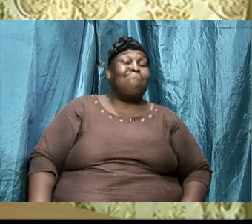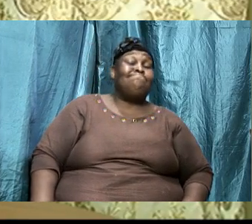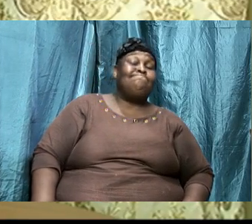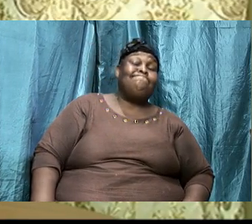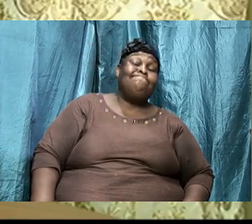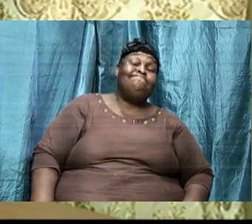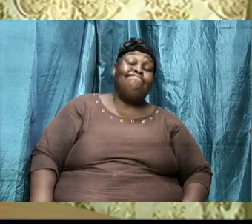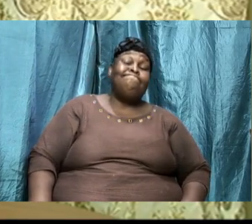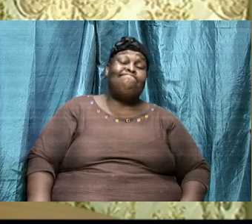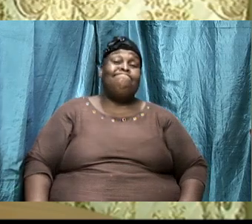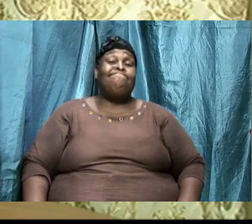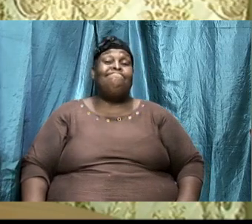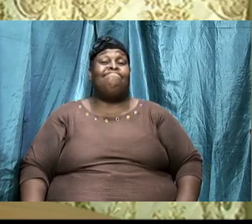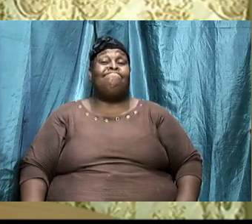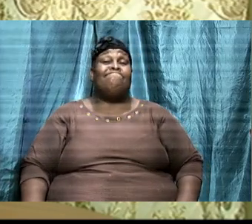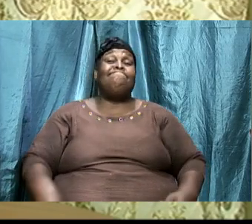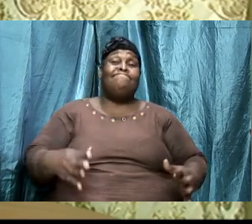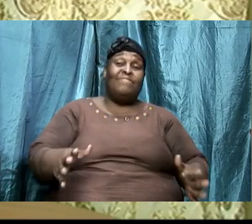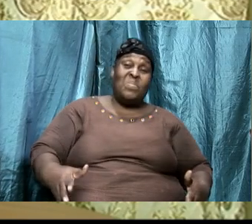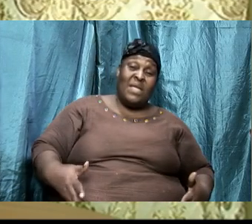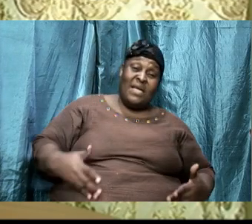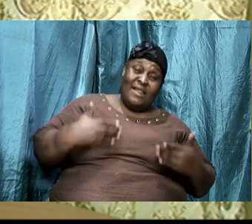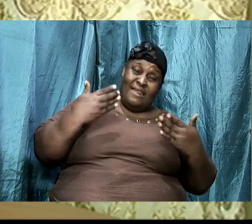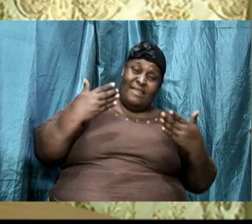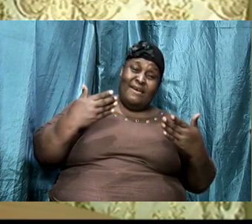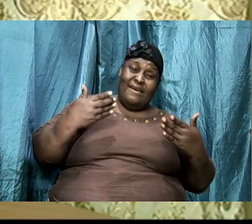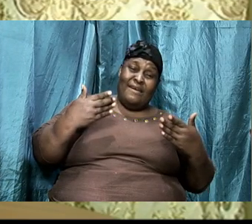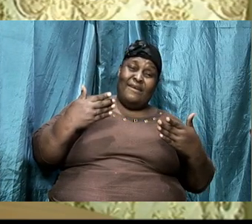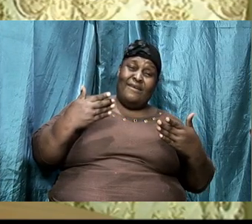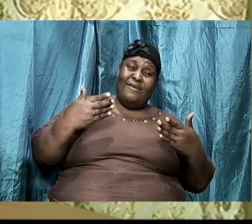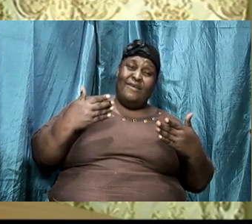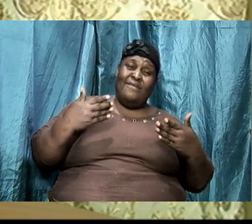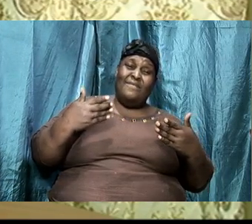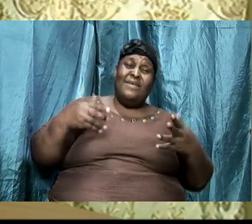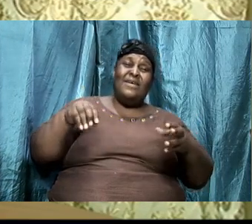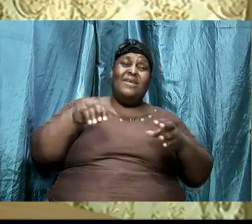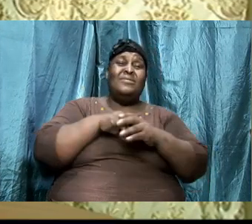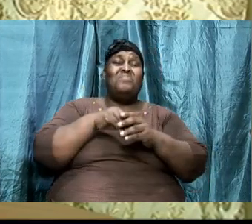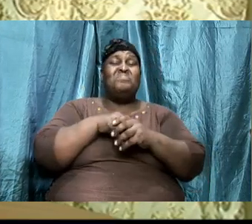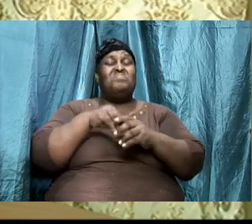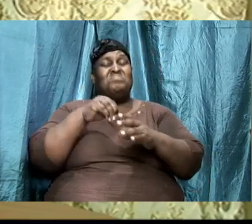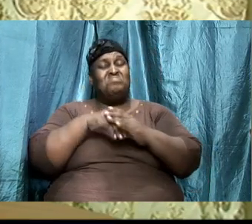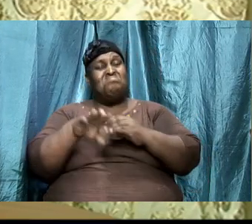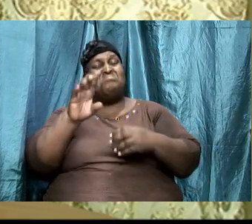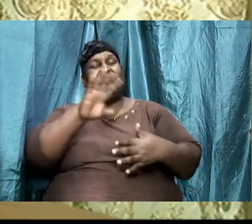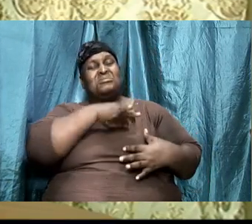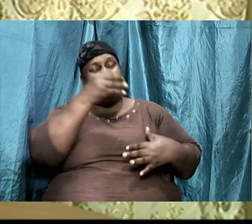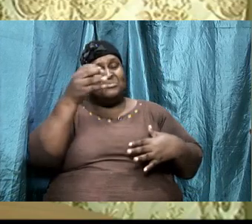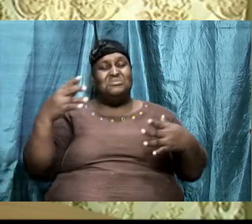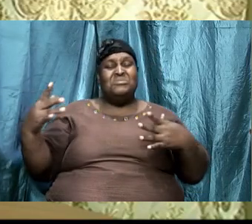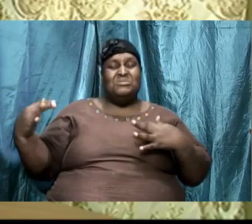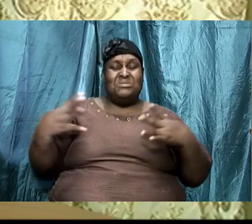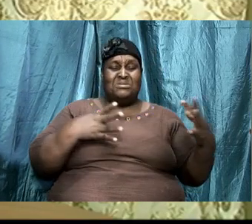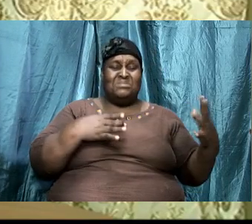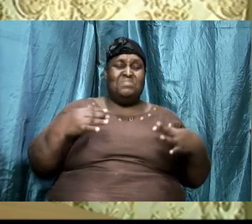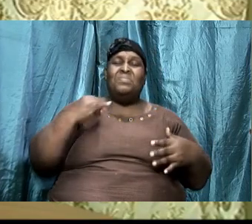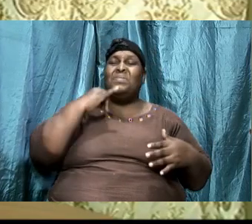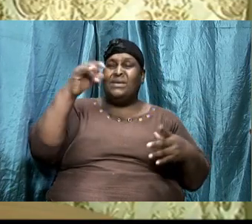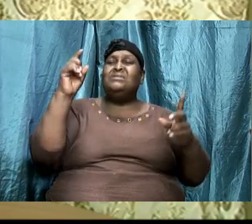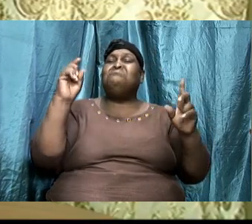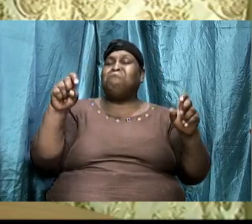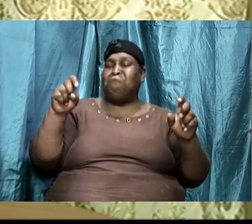a life of participation in a spiritual battle is a must